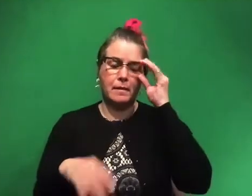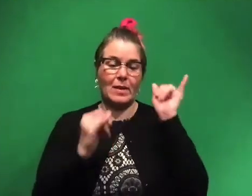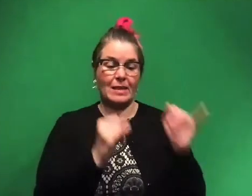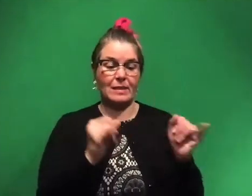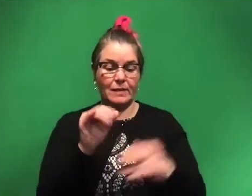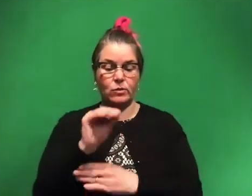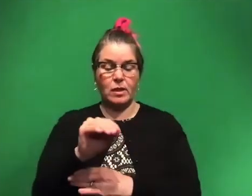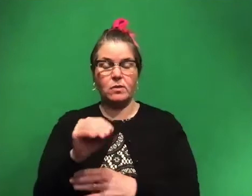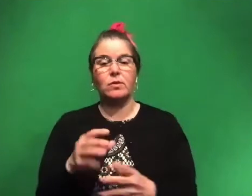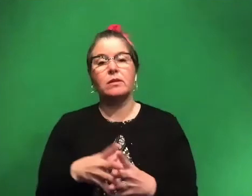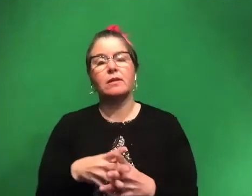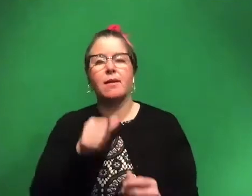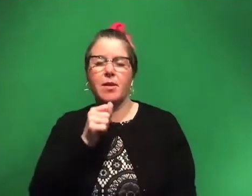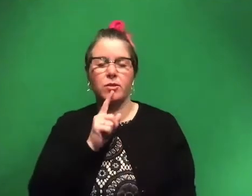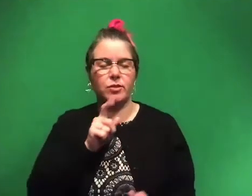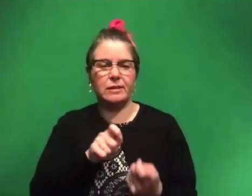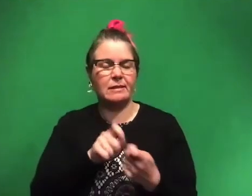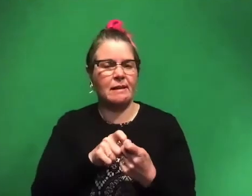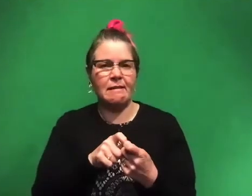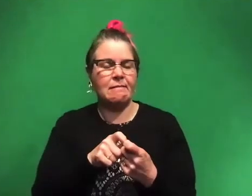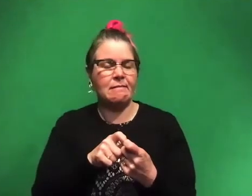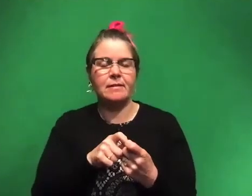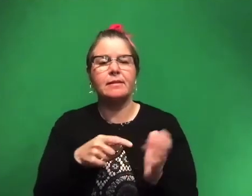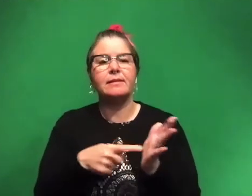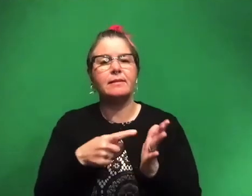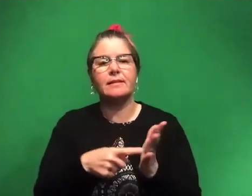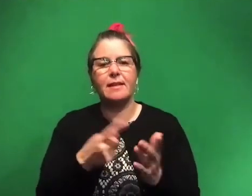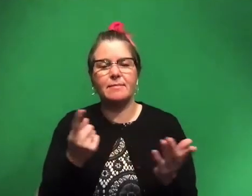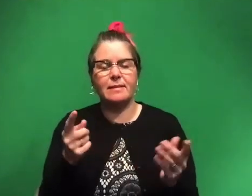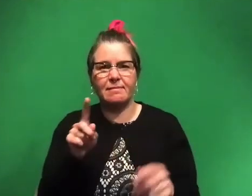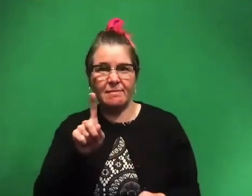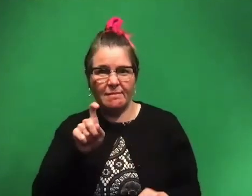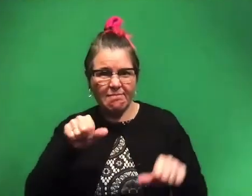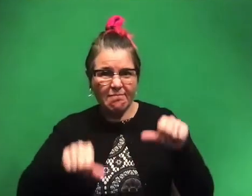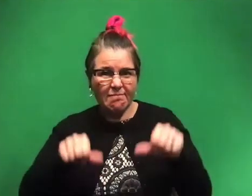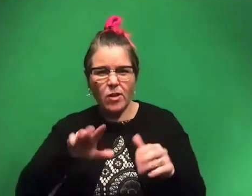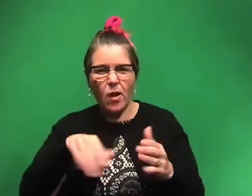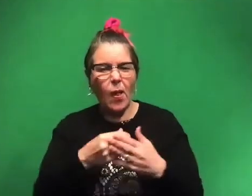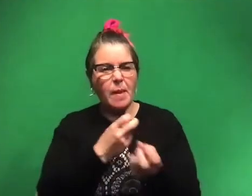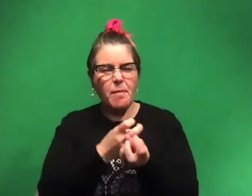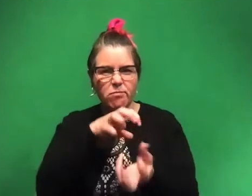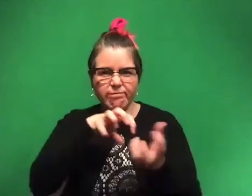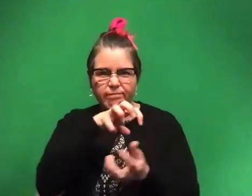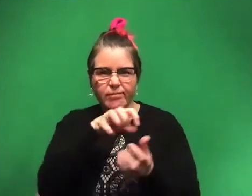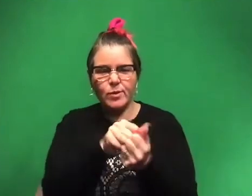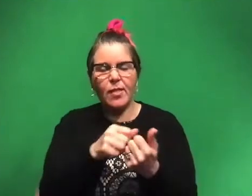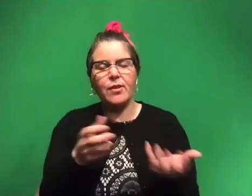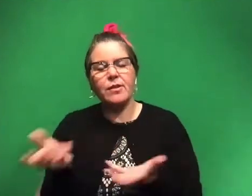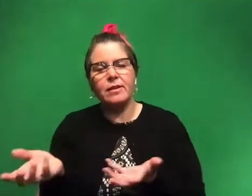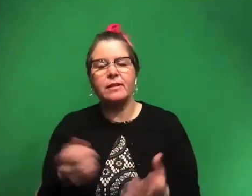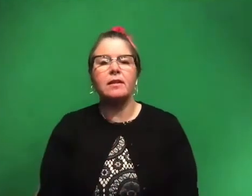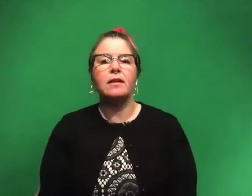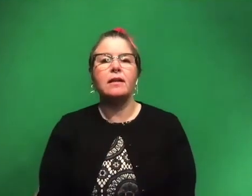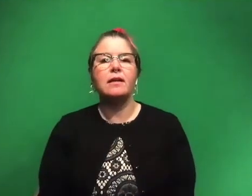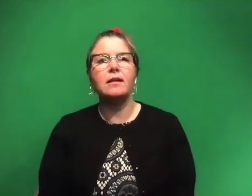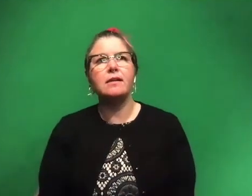I'm not sure. Um, and sometimes we can't be sure because all those bones are kind of jumbled up together, but I'm